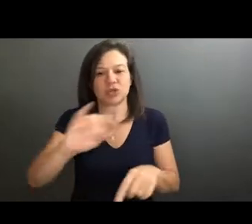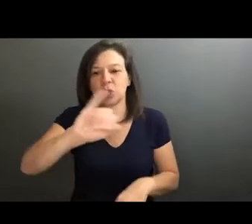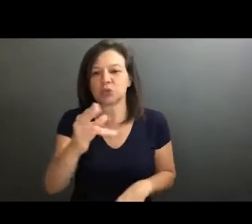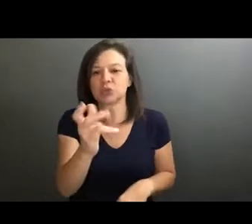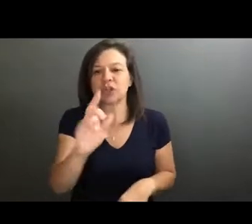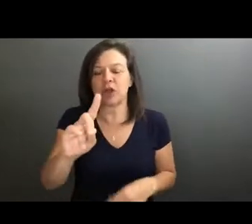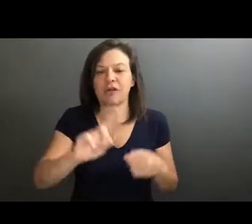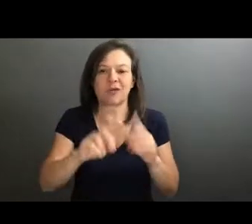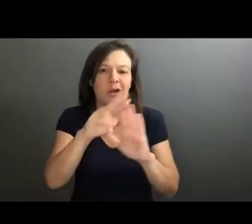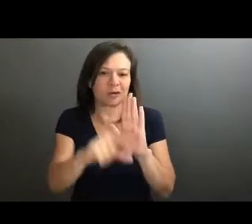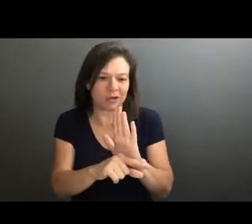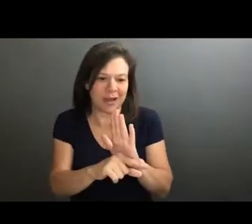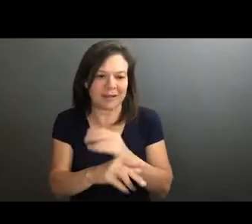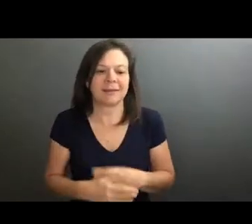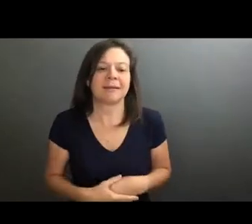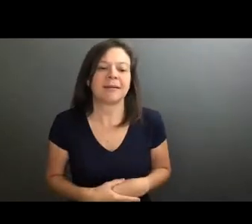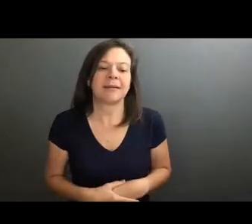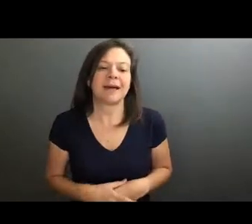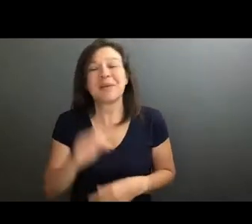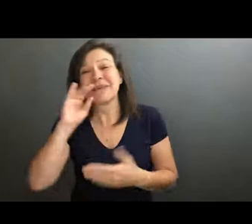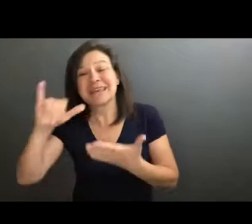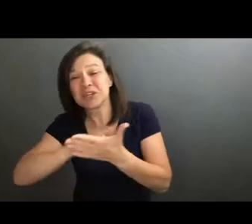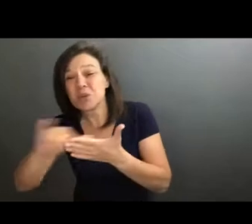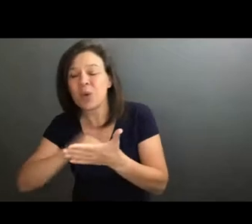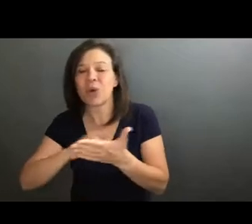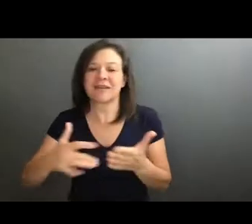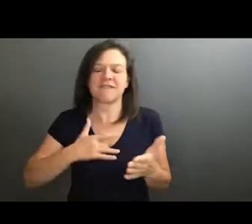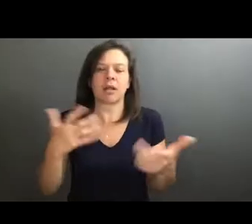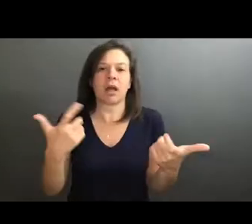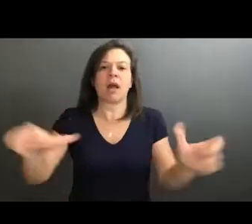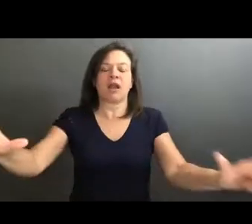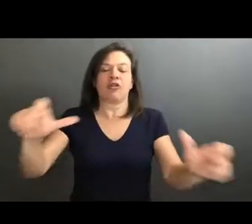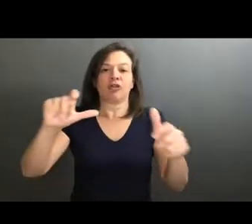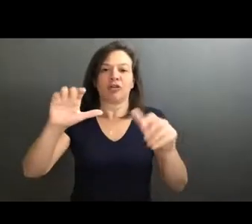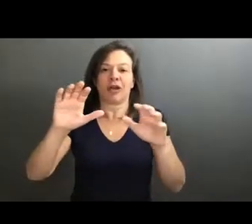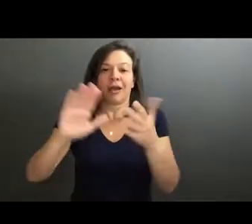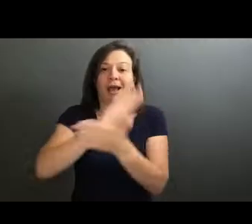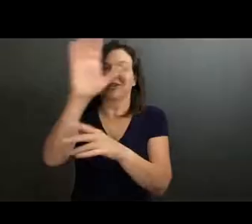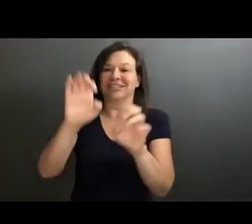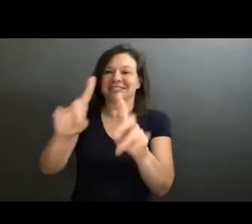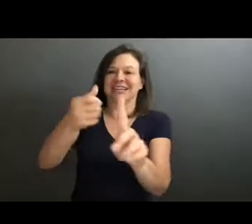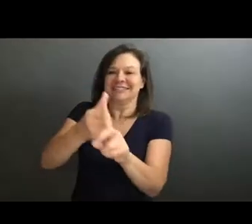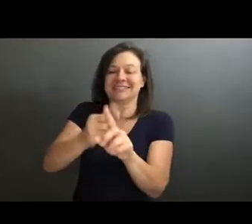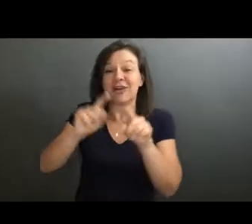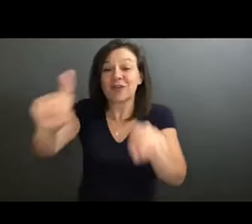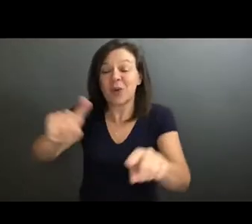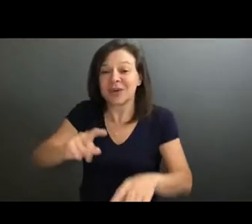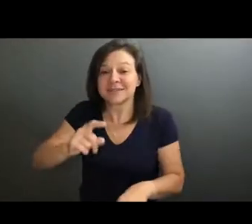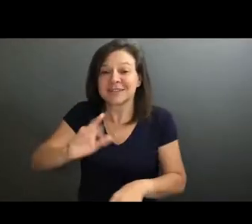go to Juilliard for my undergraduate studies. I think also being in New York, it felt like another college education onto itself, going to concerts there.